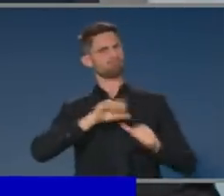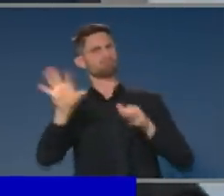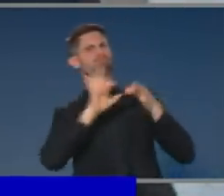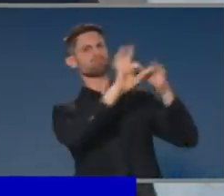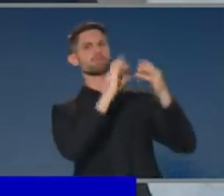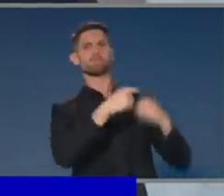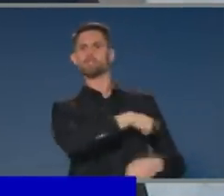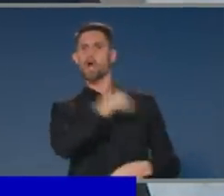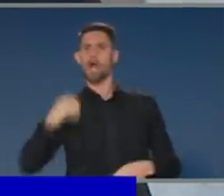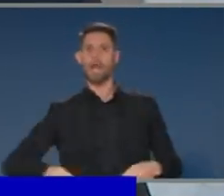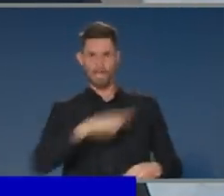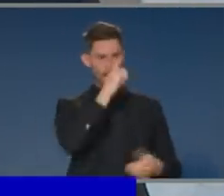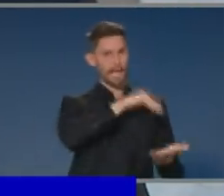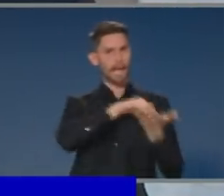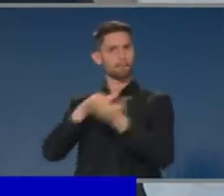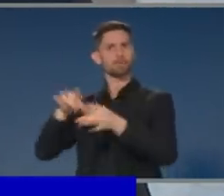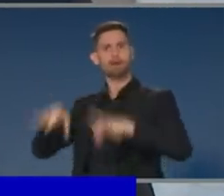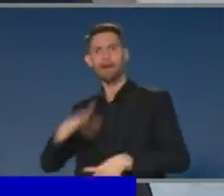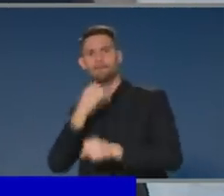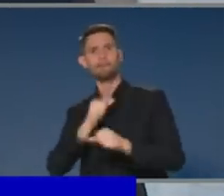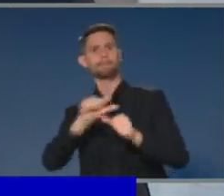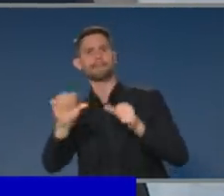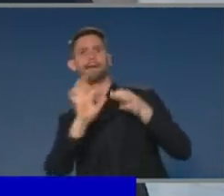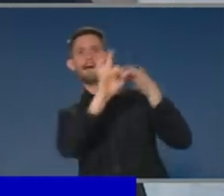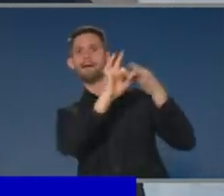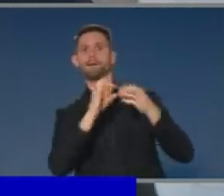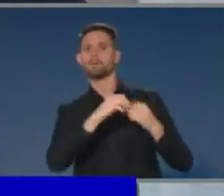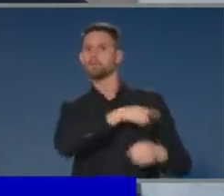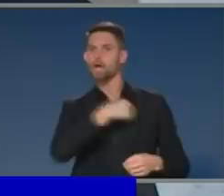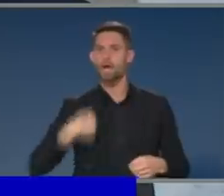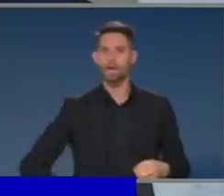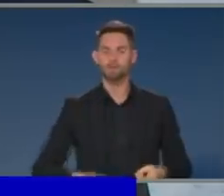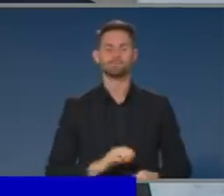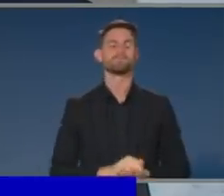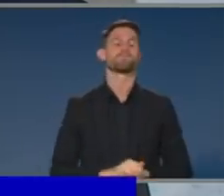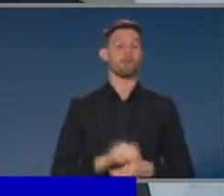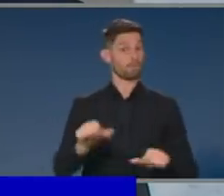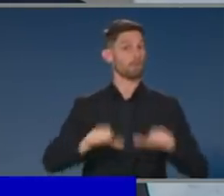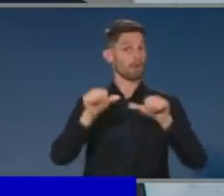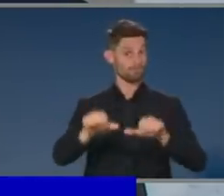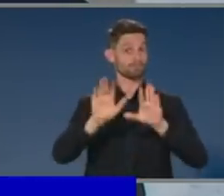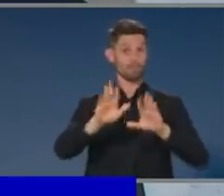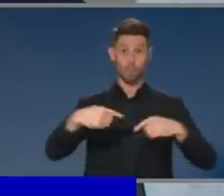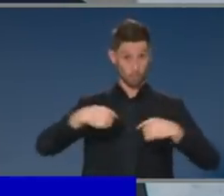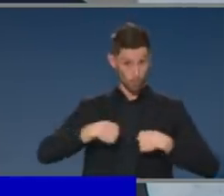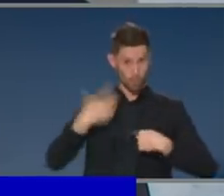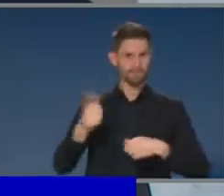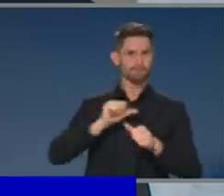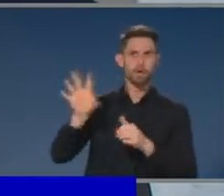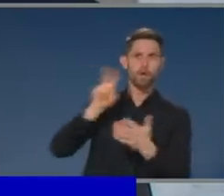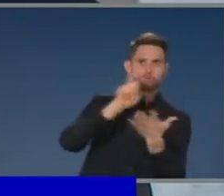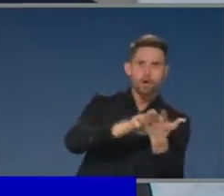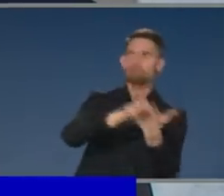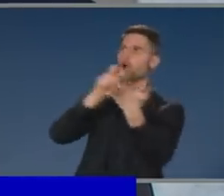that? Or are you planning to? Look, on the first issue, we have our contracts and our arrangements in place as suppliers into the programs. And